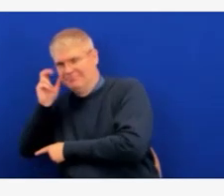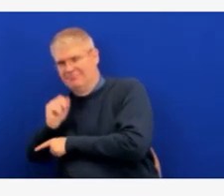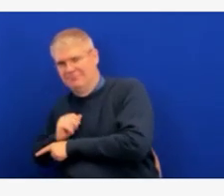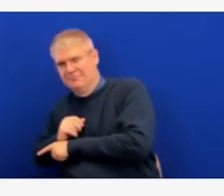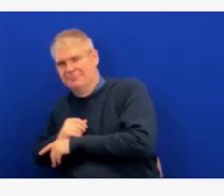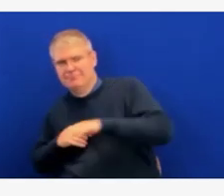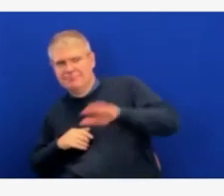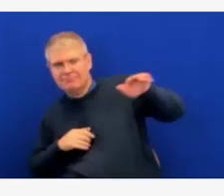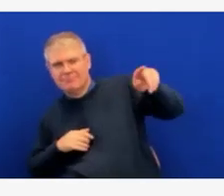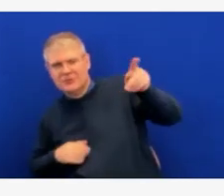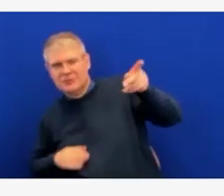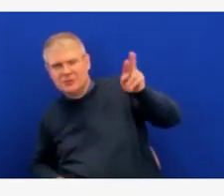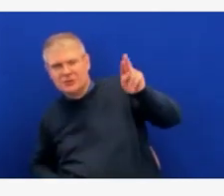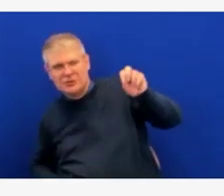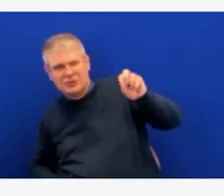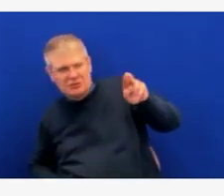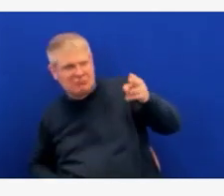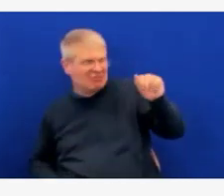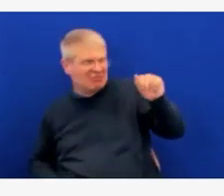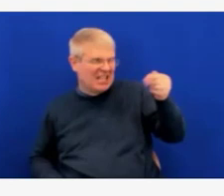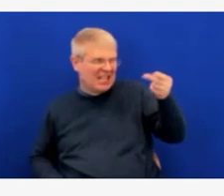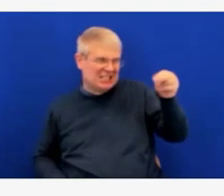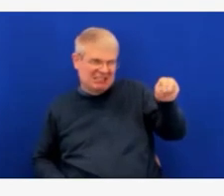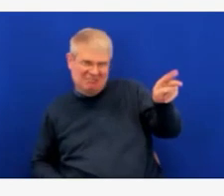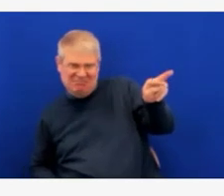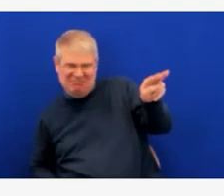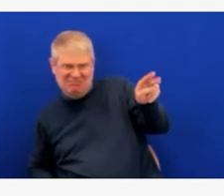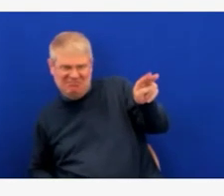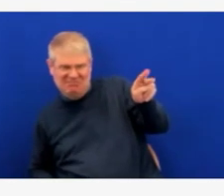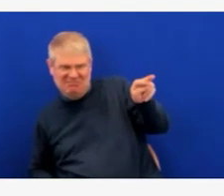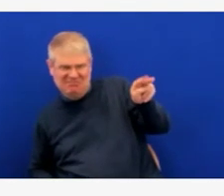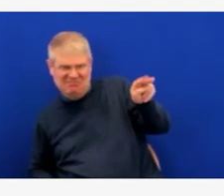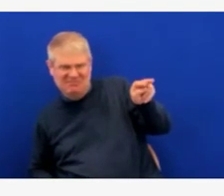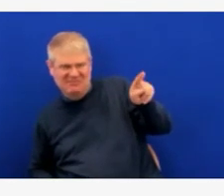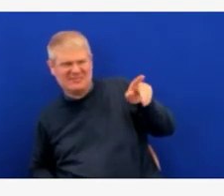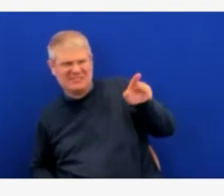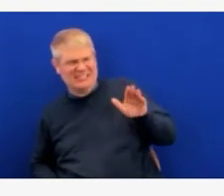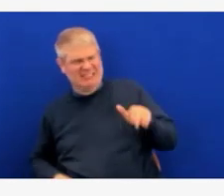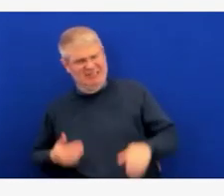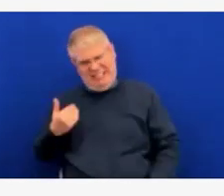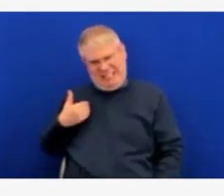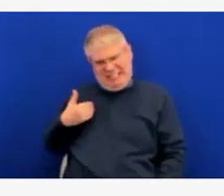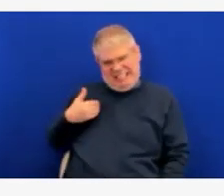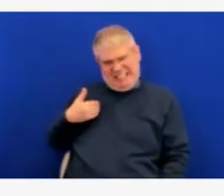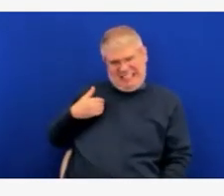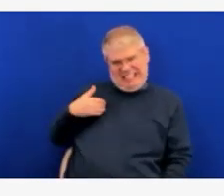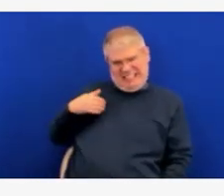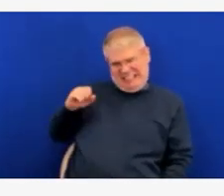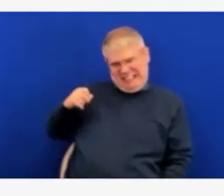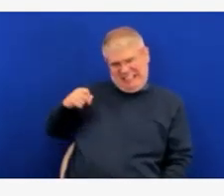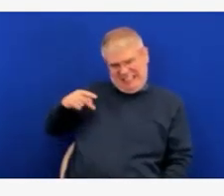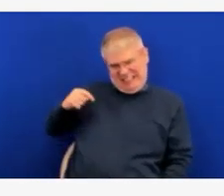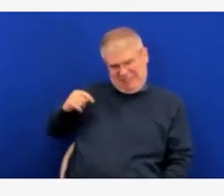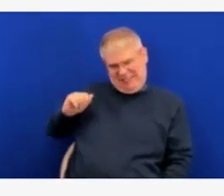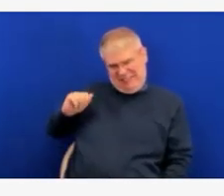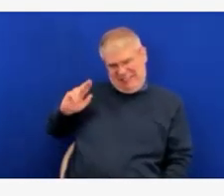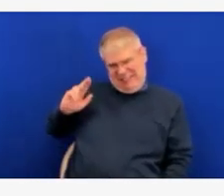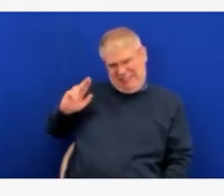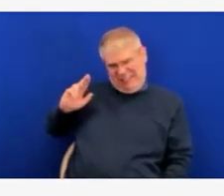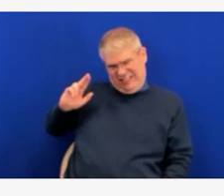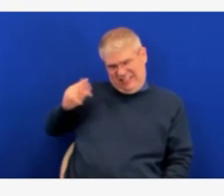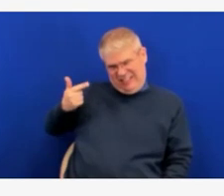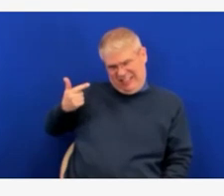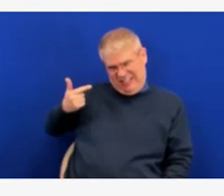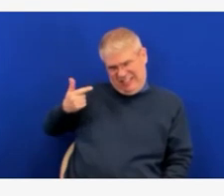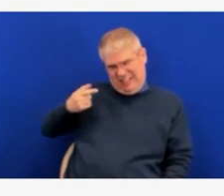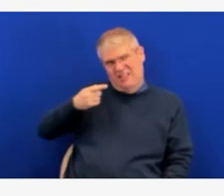in late August, early September, the state was projecting up to 30,000 new cases of COVID a week in mid-October. And we didn't